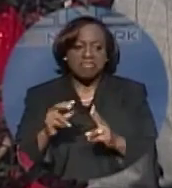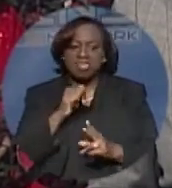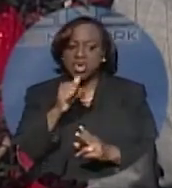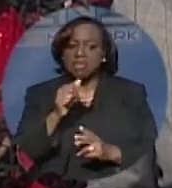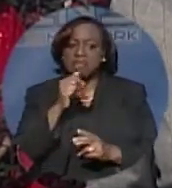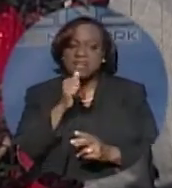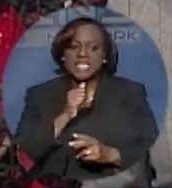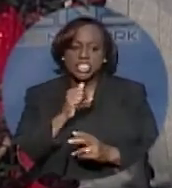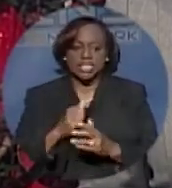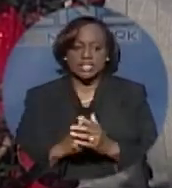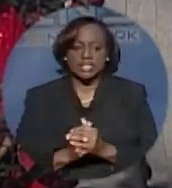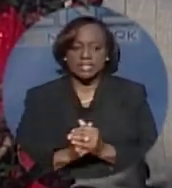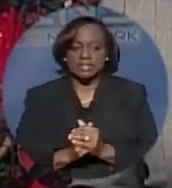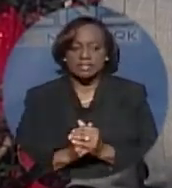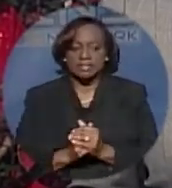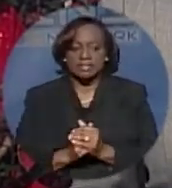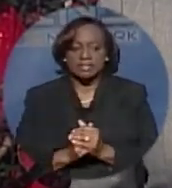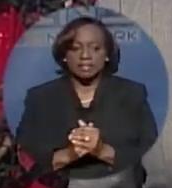Noel Ferguson reports.